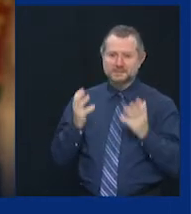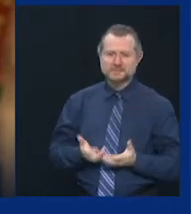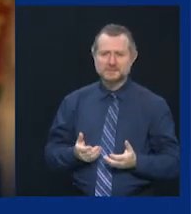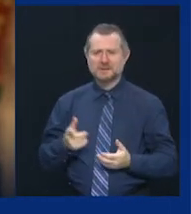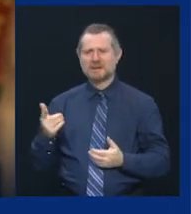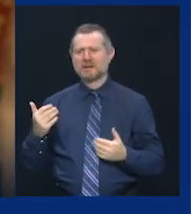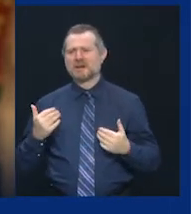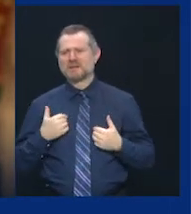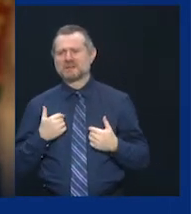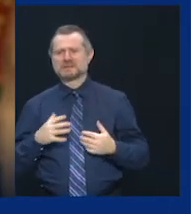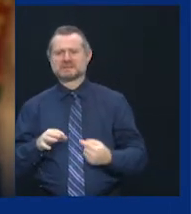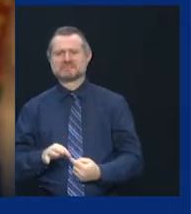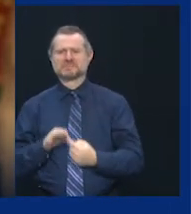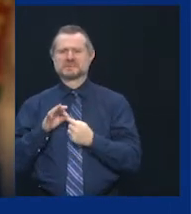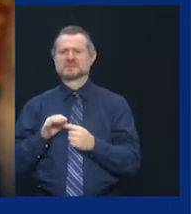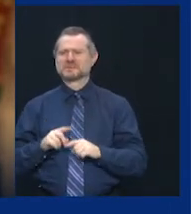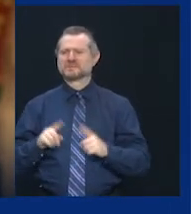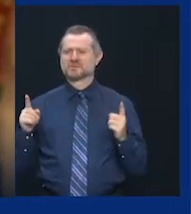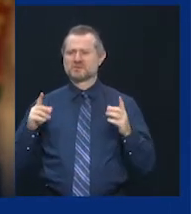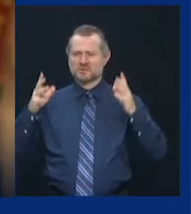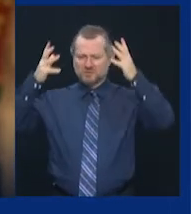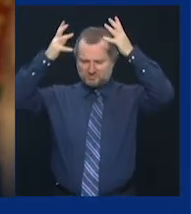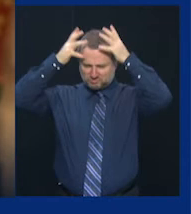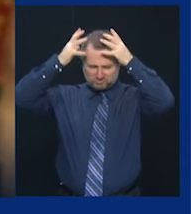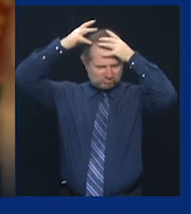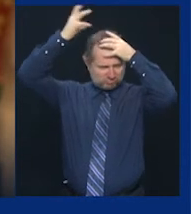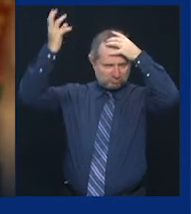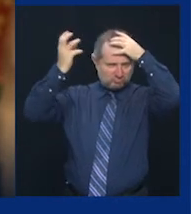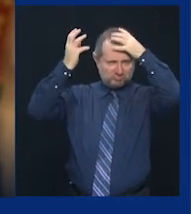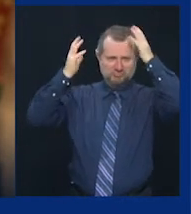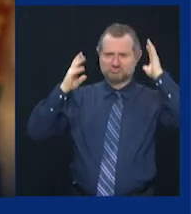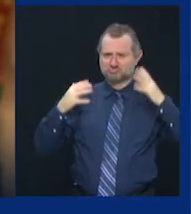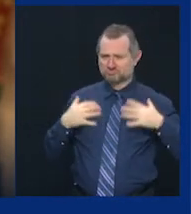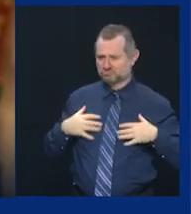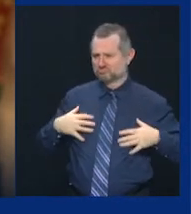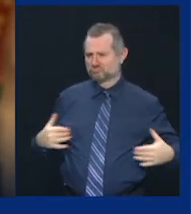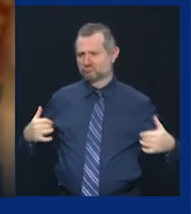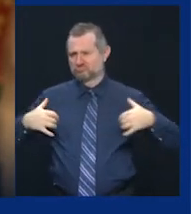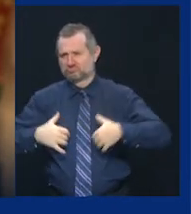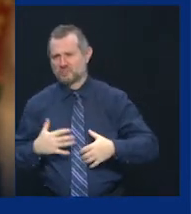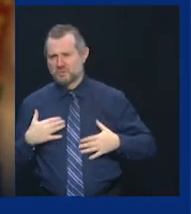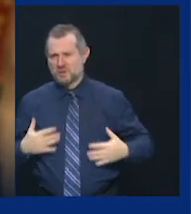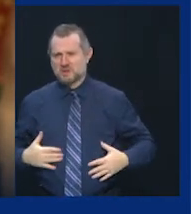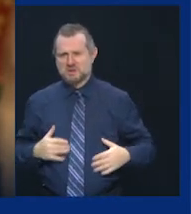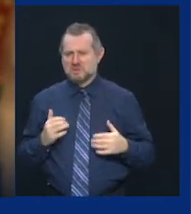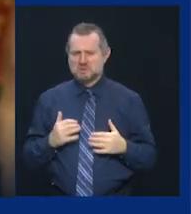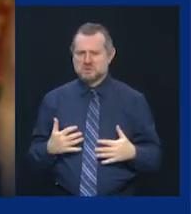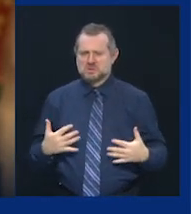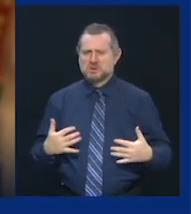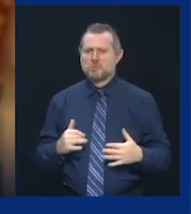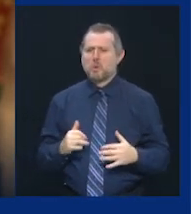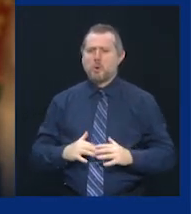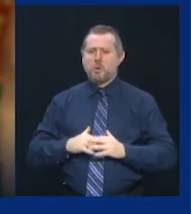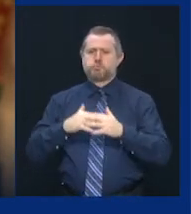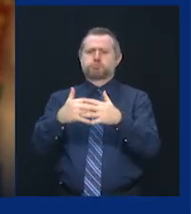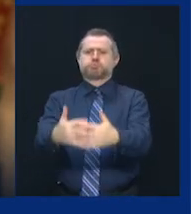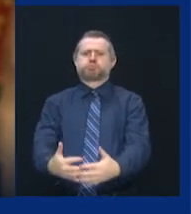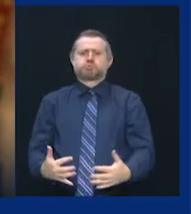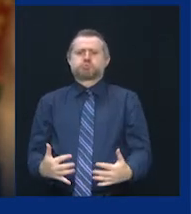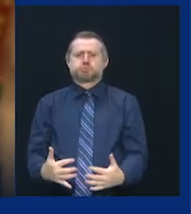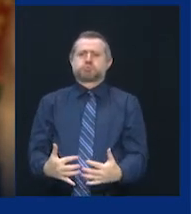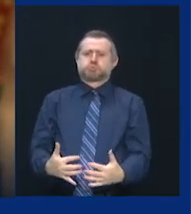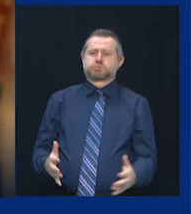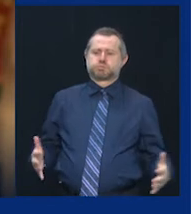outfit that he wears, plus his body style is fairly distinct. So I don't think there'll be any issue in